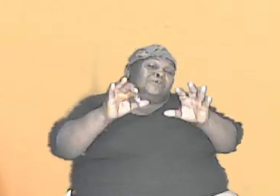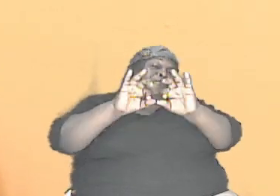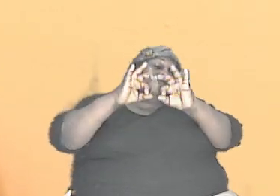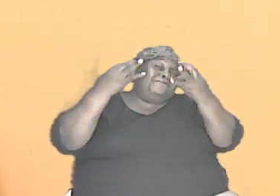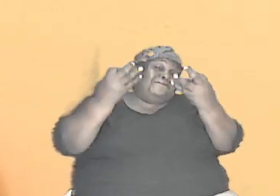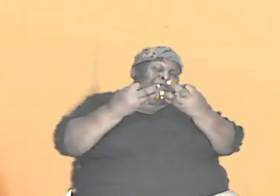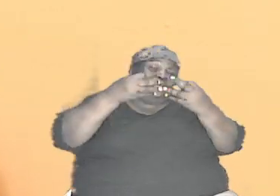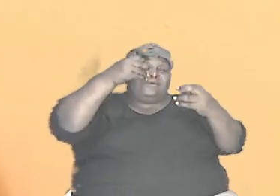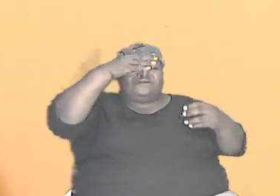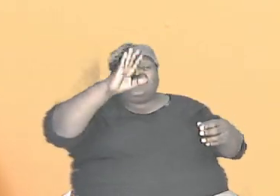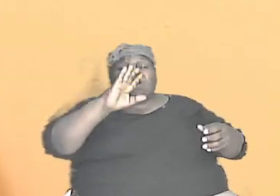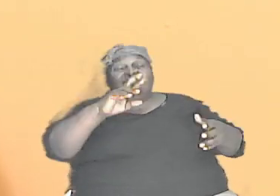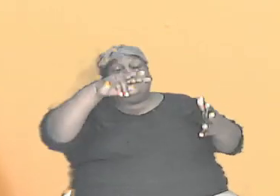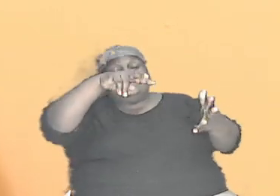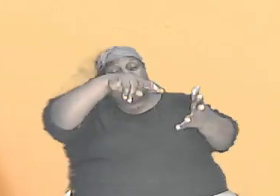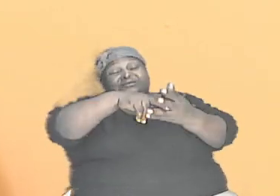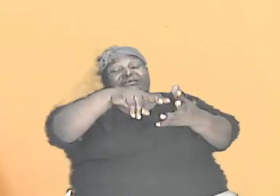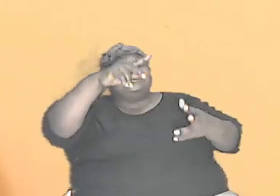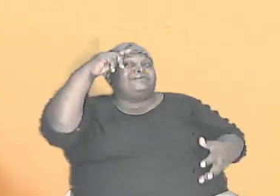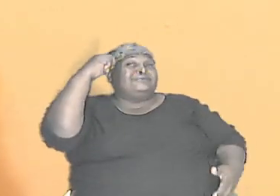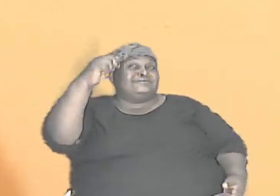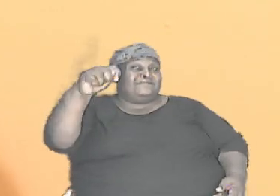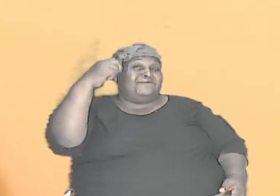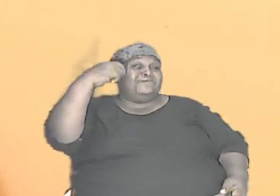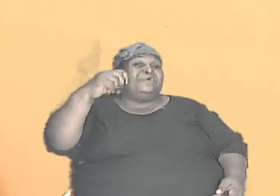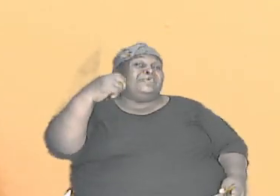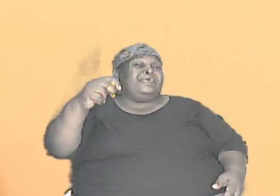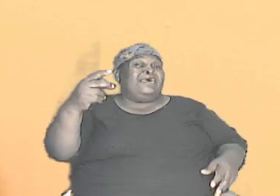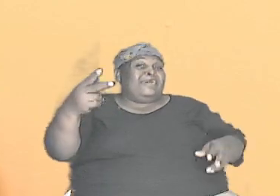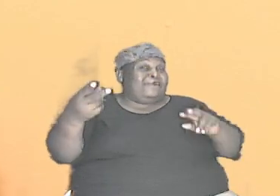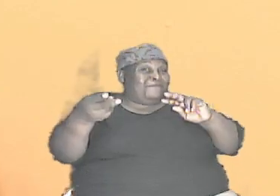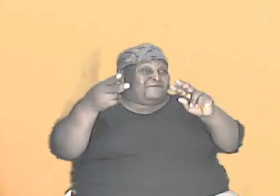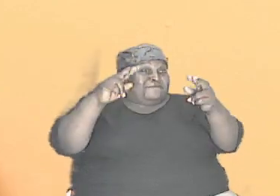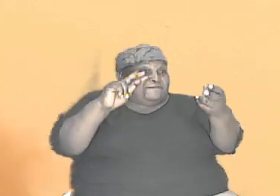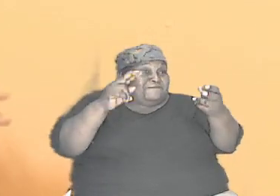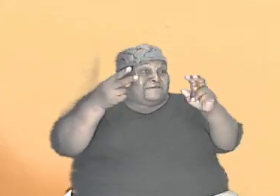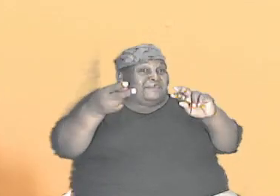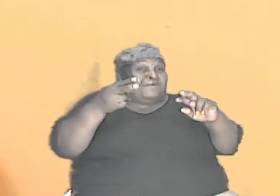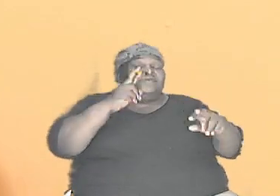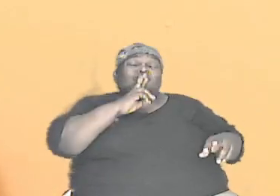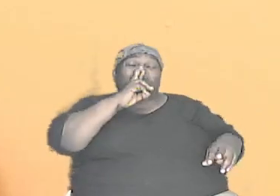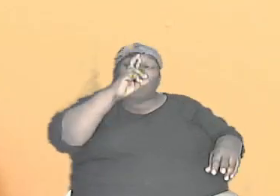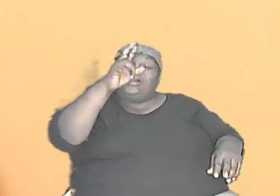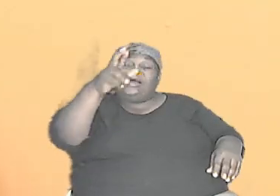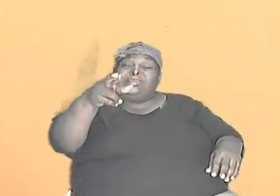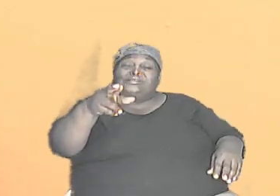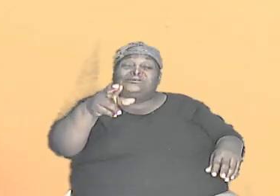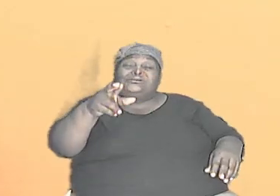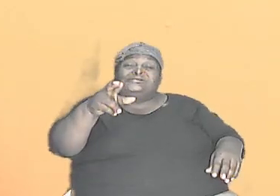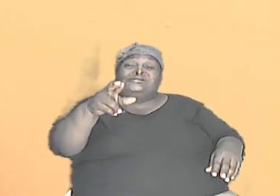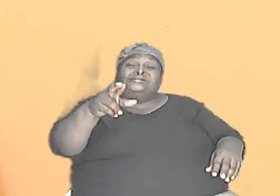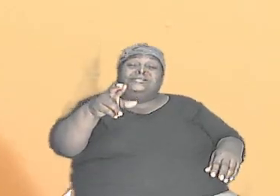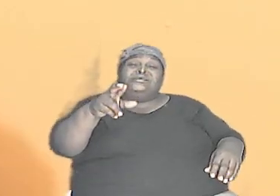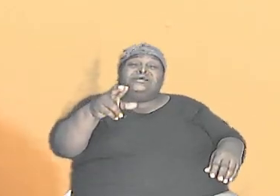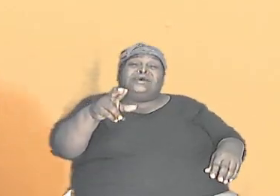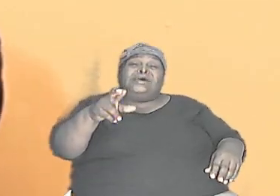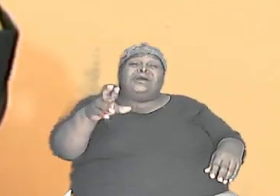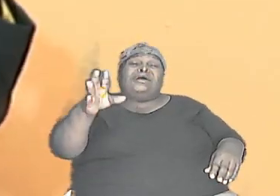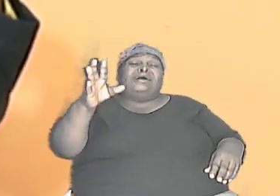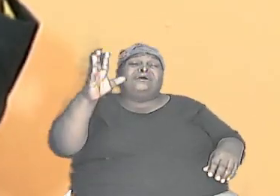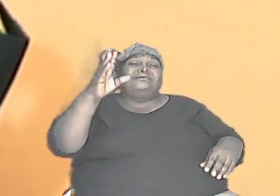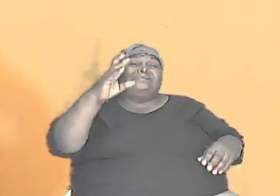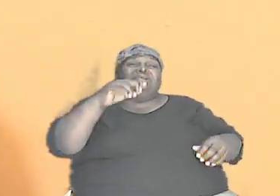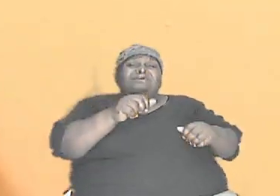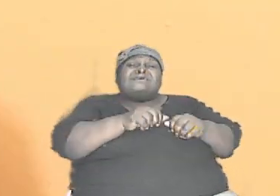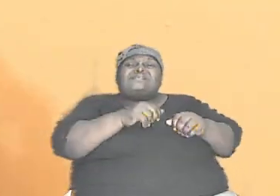stand and testify and validate the reality and the authenticity of